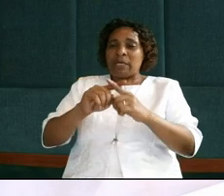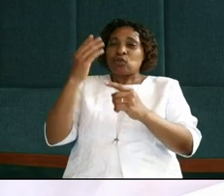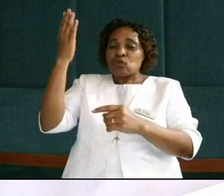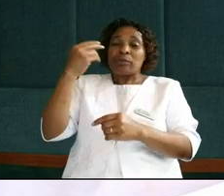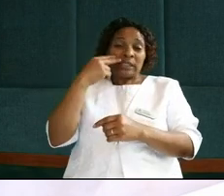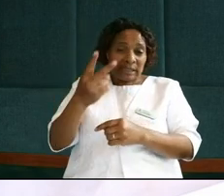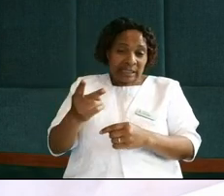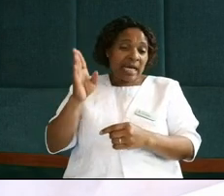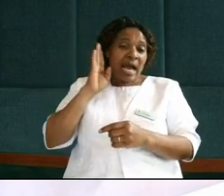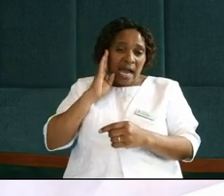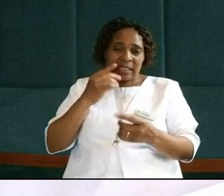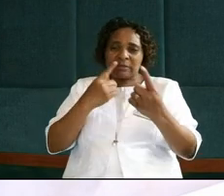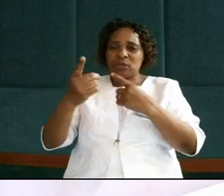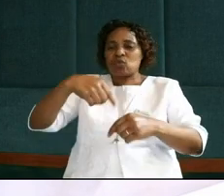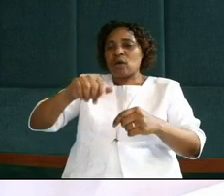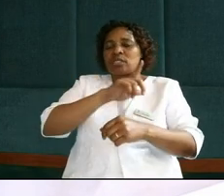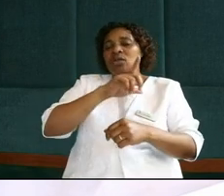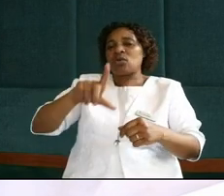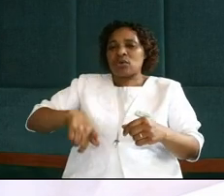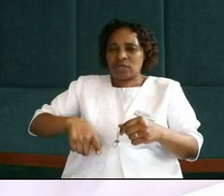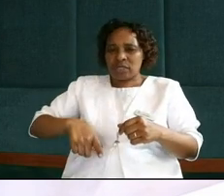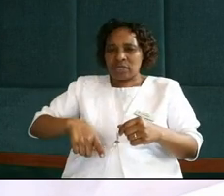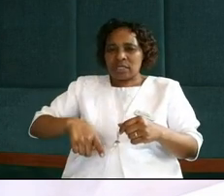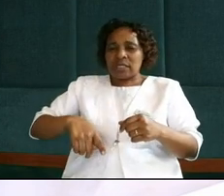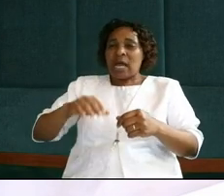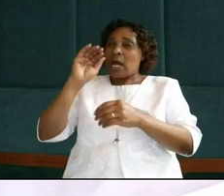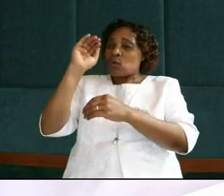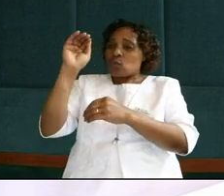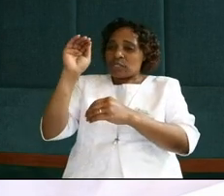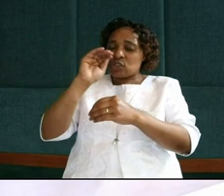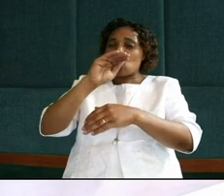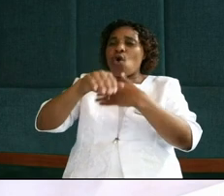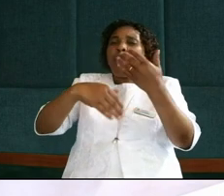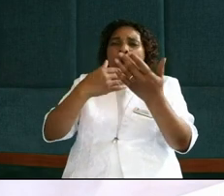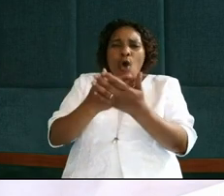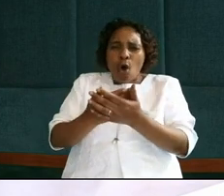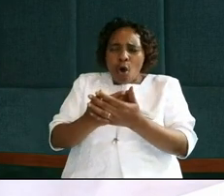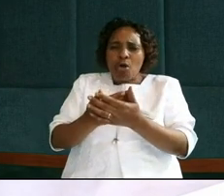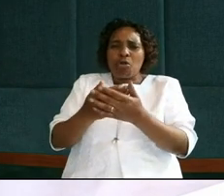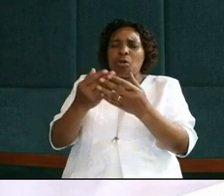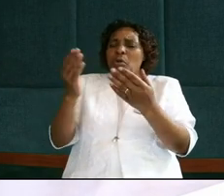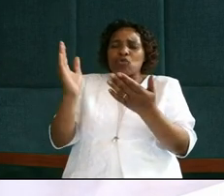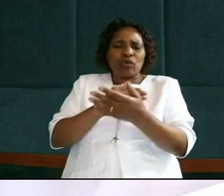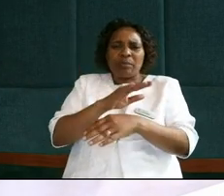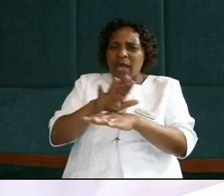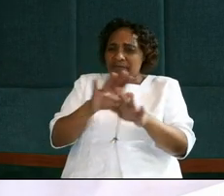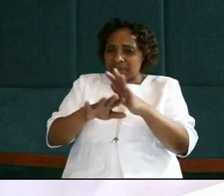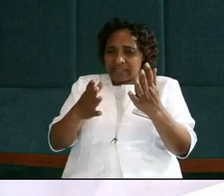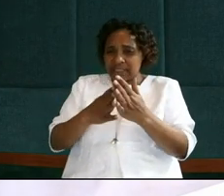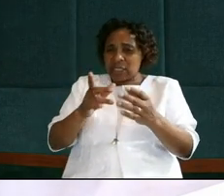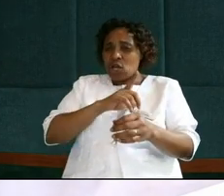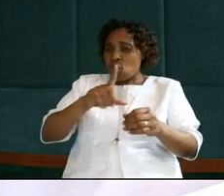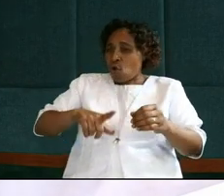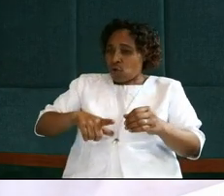seen and heard as you speak to us all. My humble request, Father, is that you may put your words into my mouth. And order